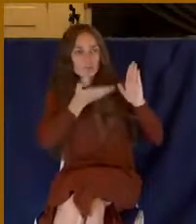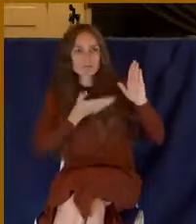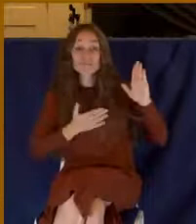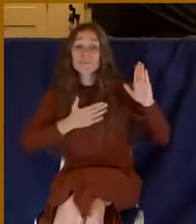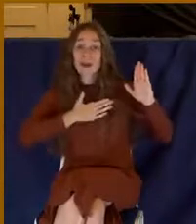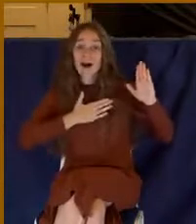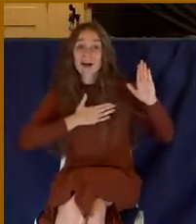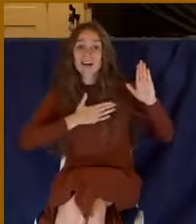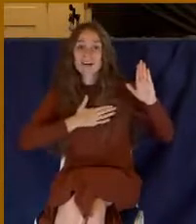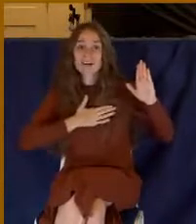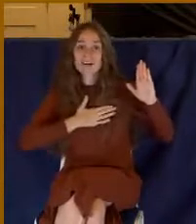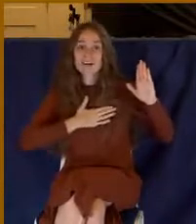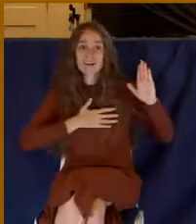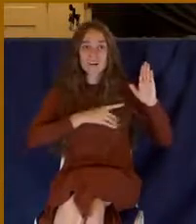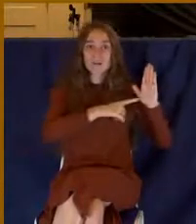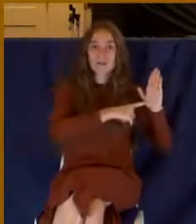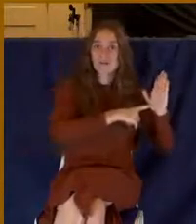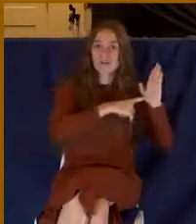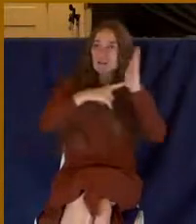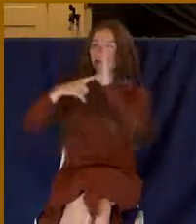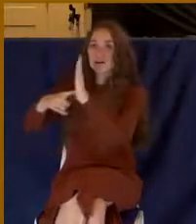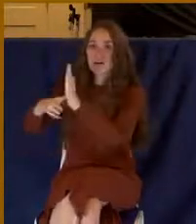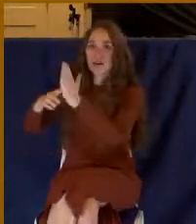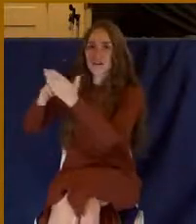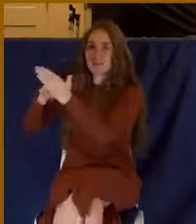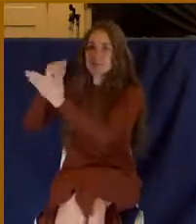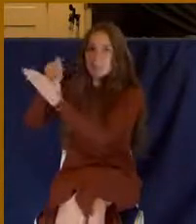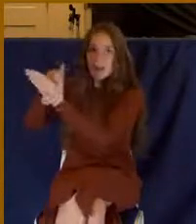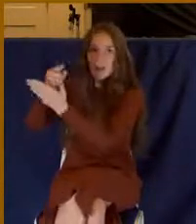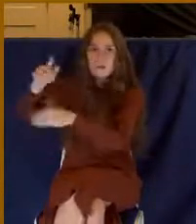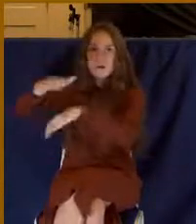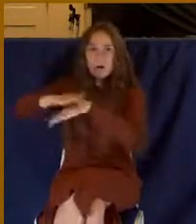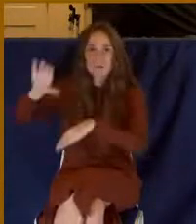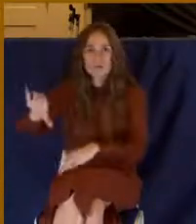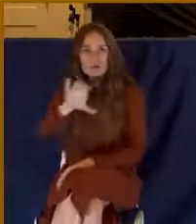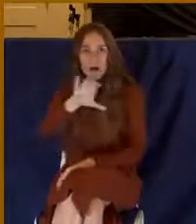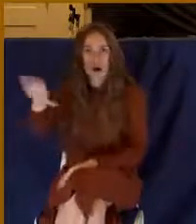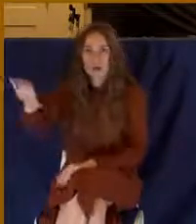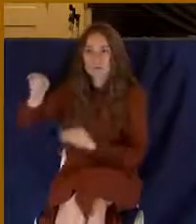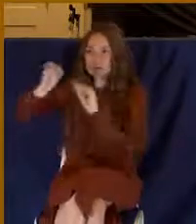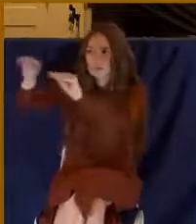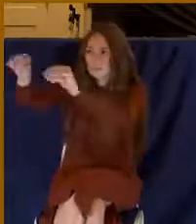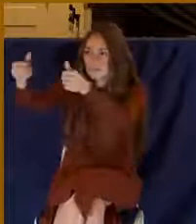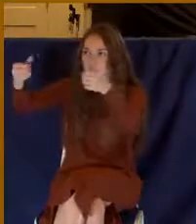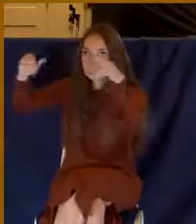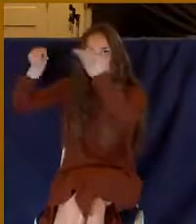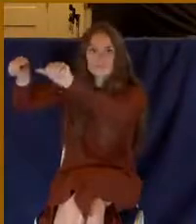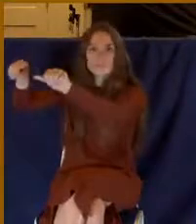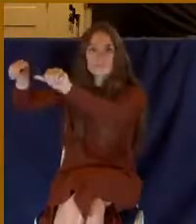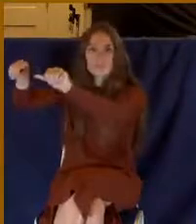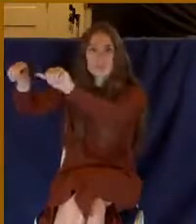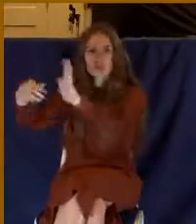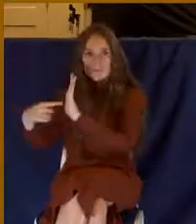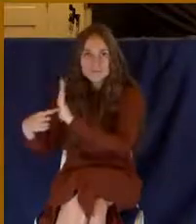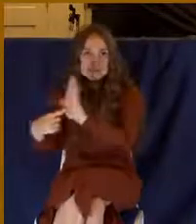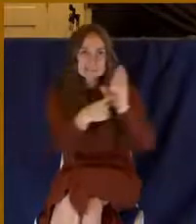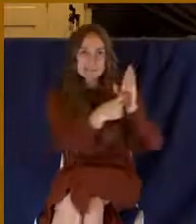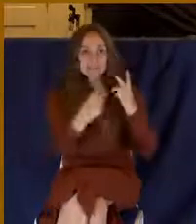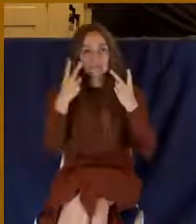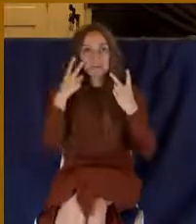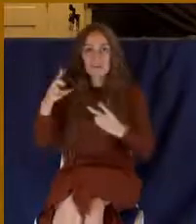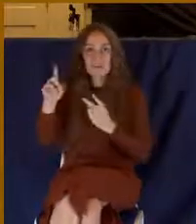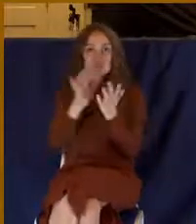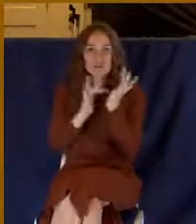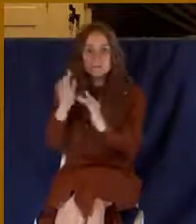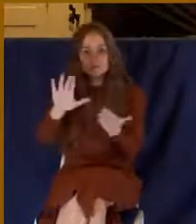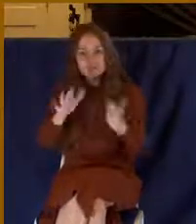your sins. All those were nailed to the cross. And Jesus died in my place. The wrath